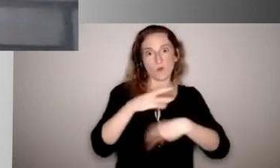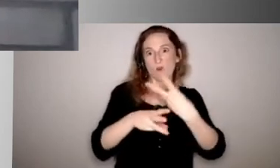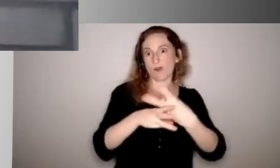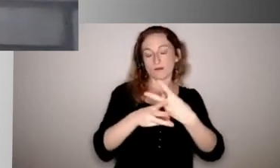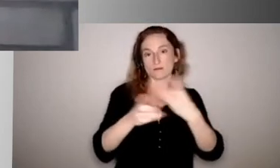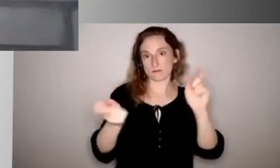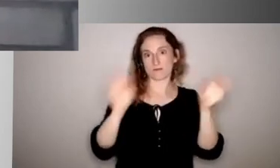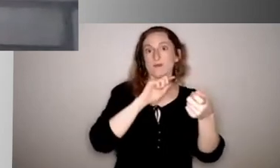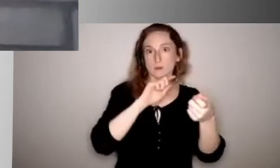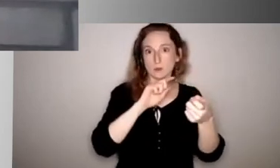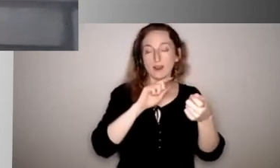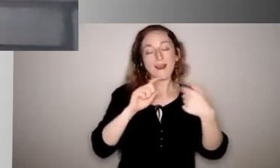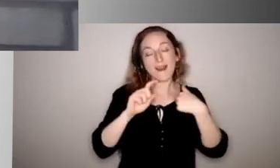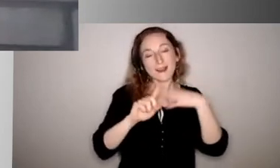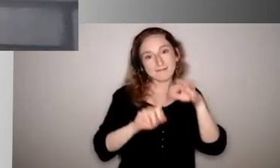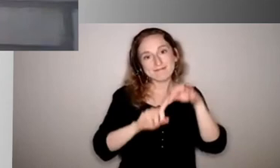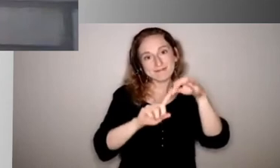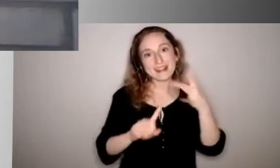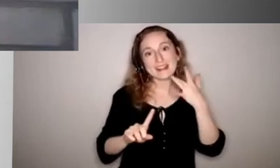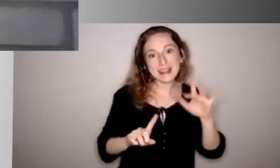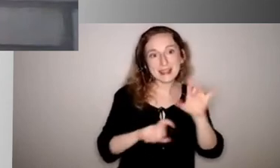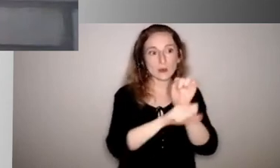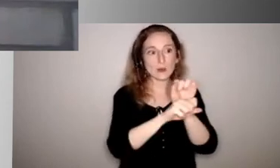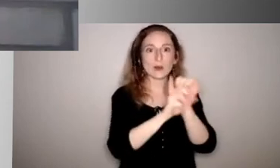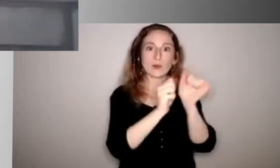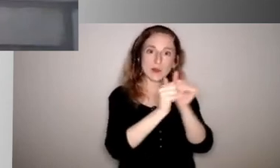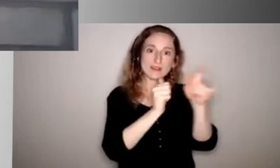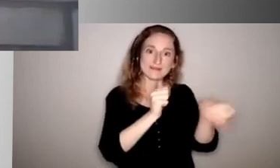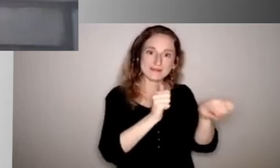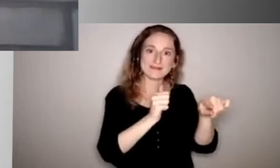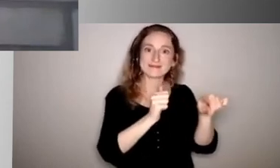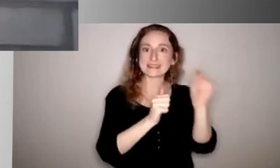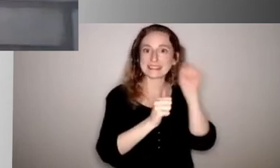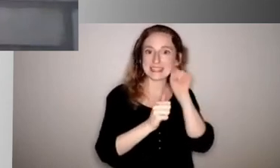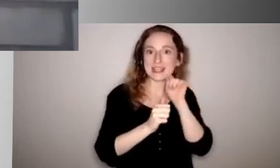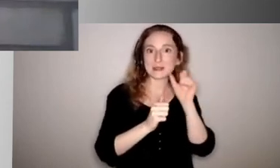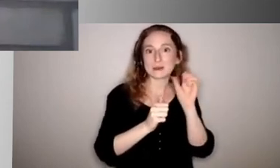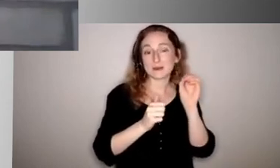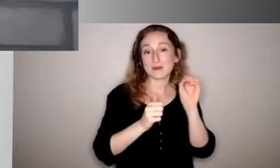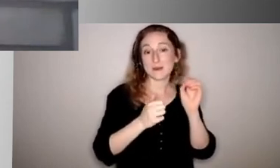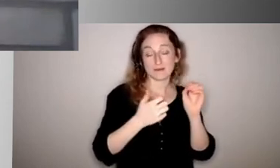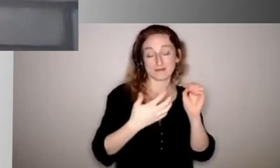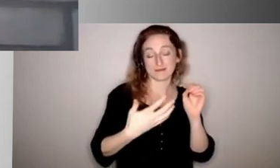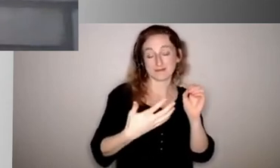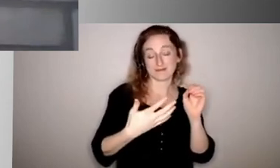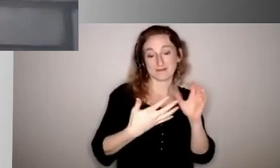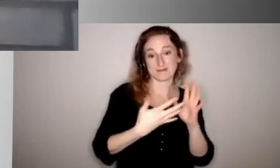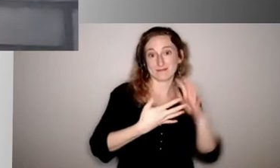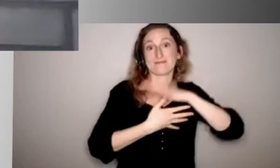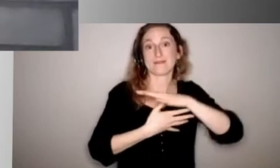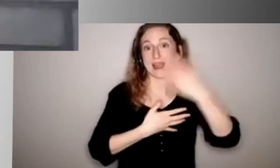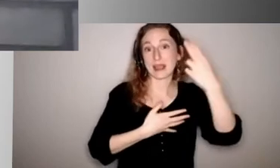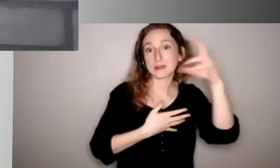to work with teenagers. And I get to work with them with them from grade nine to grade 12. So by the time they're juniors or seniors,